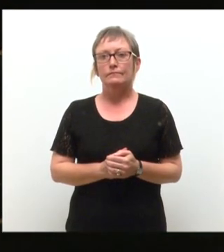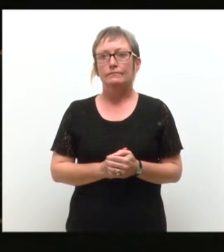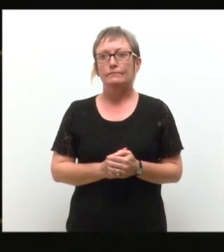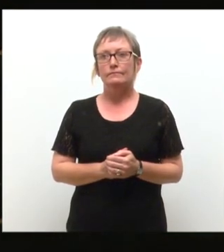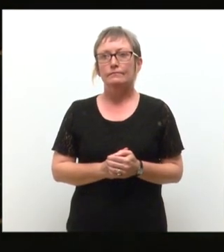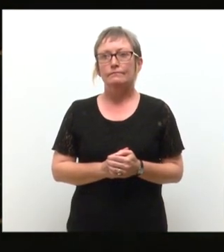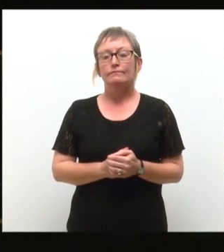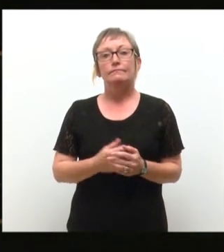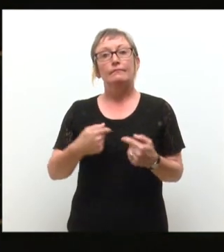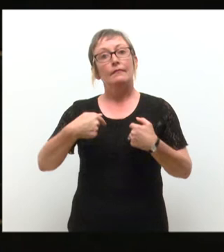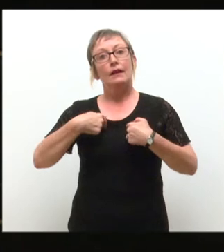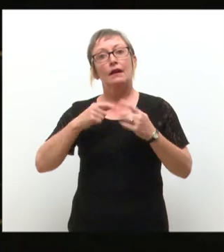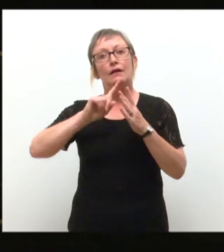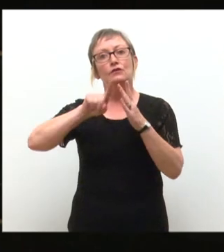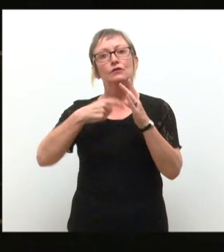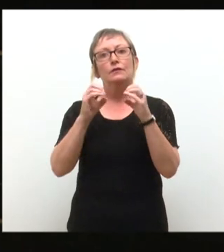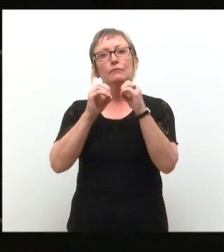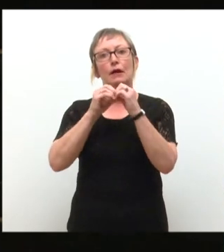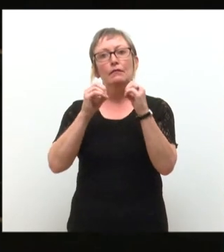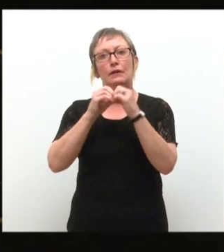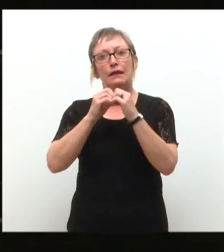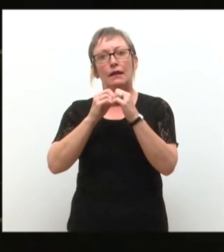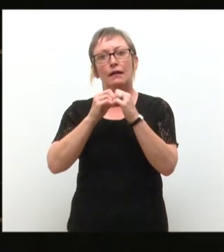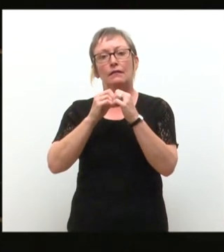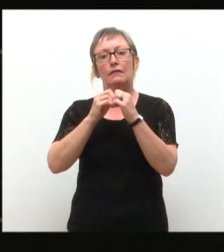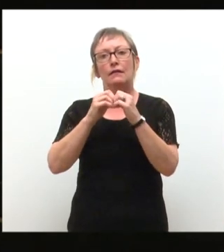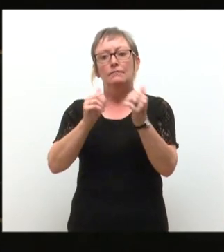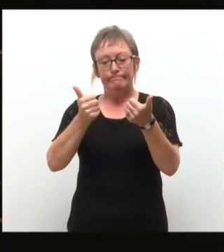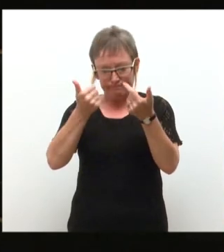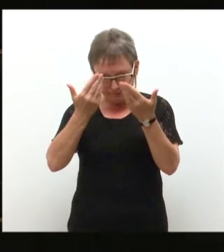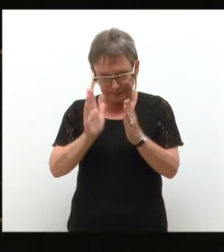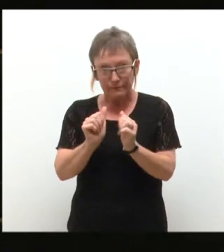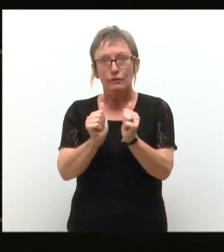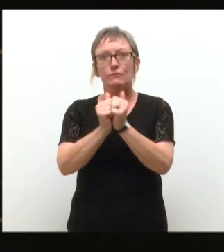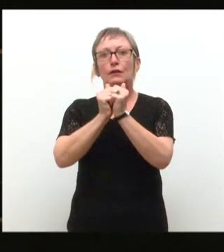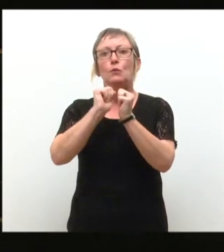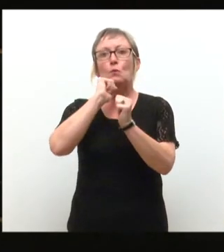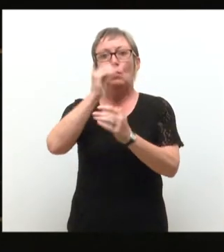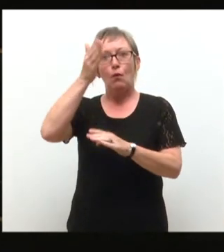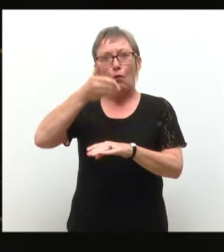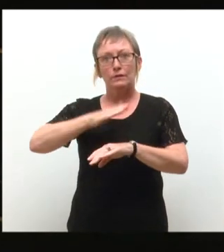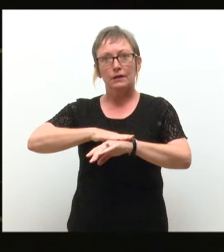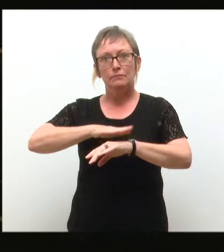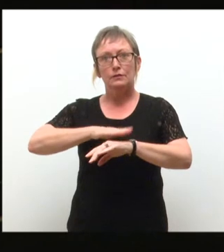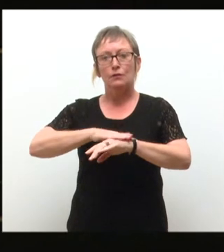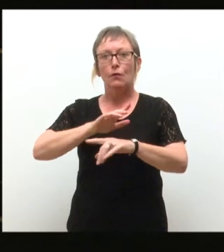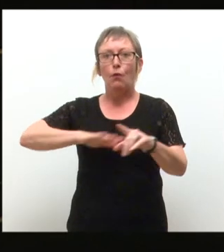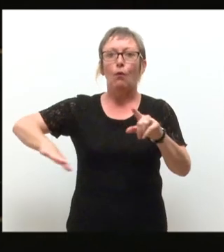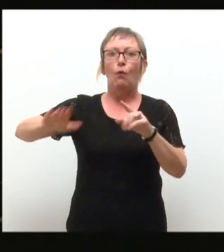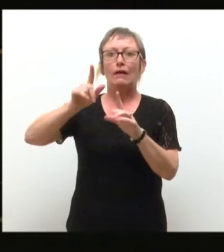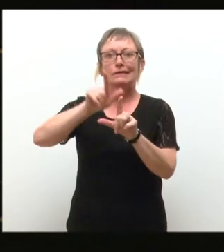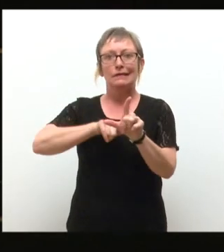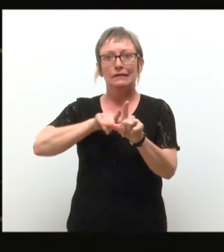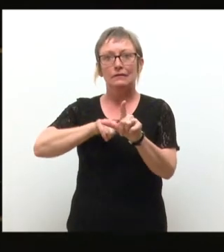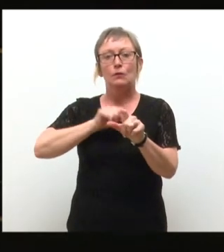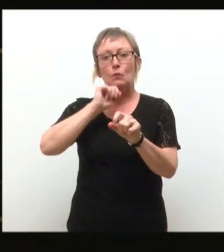I, Jocelyn Bell-Burnell, hereby declare that I will, at all times and seasons, fulfil